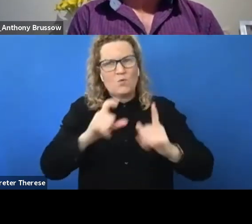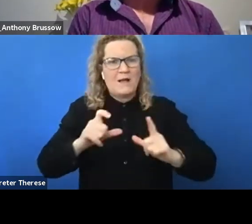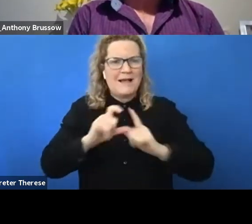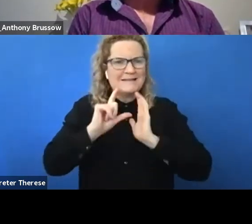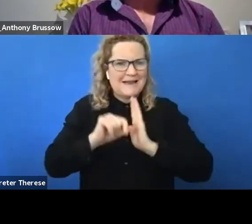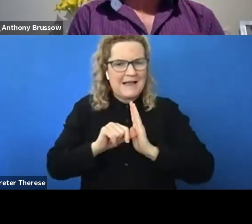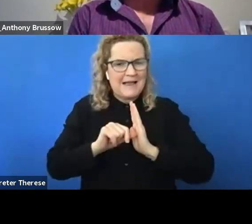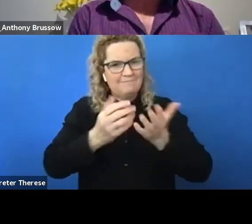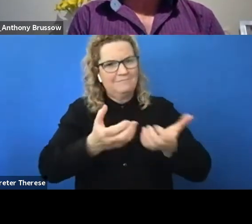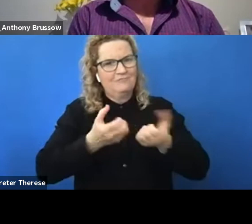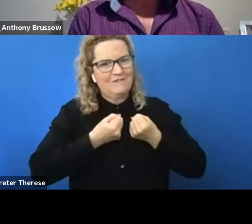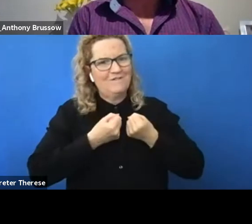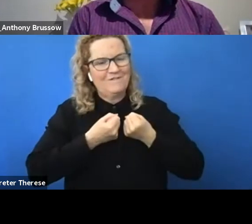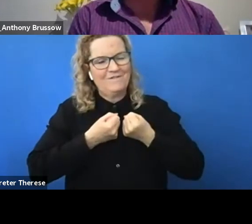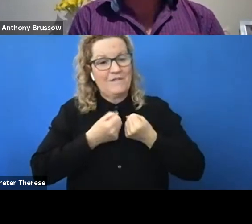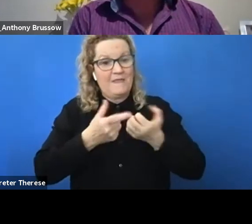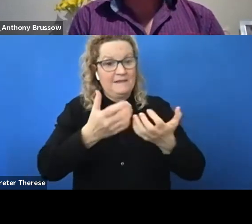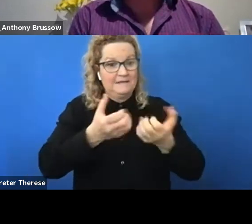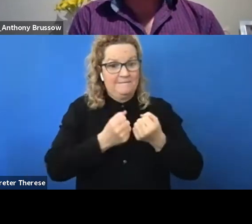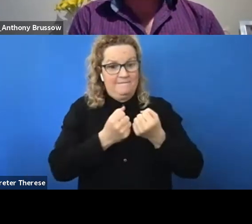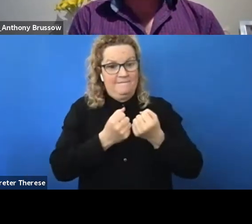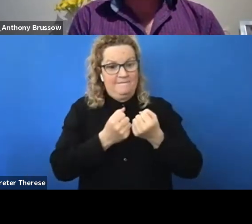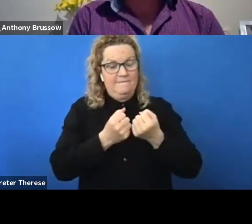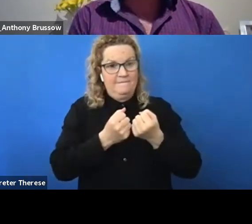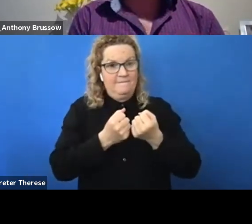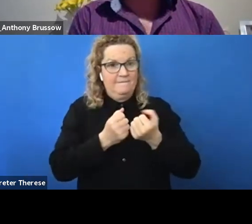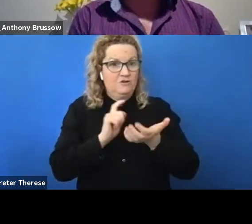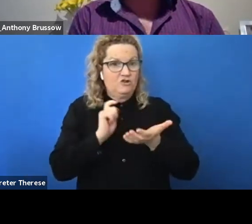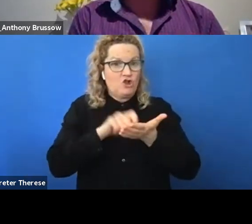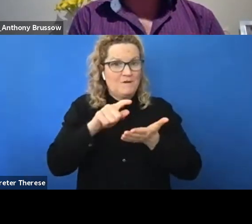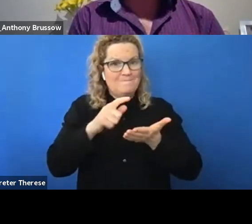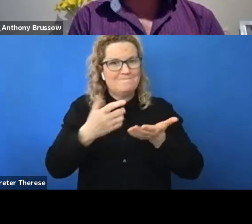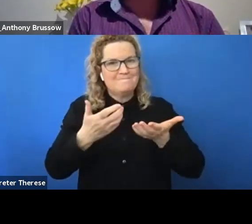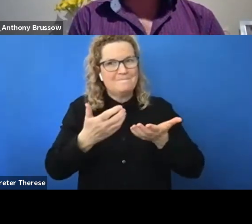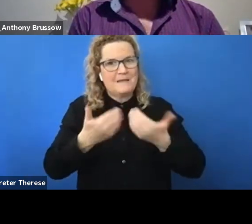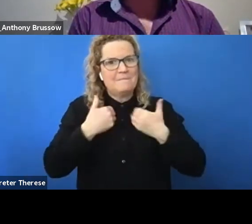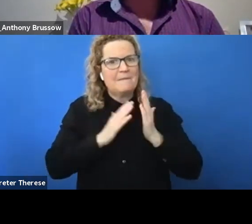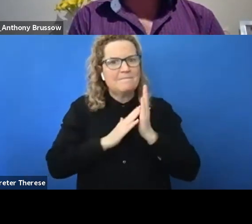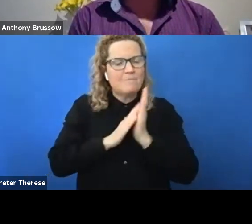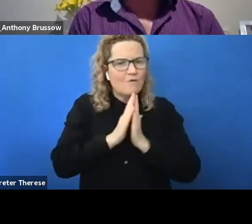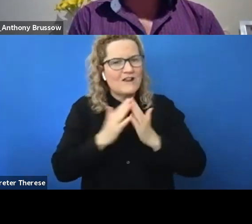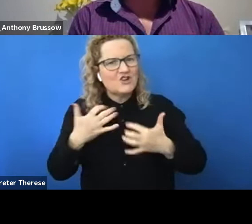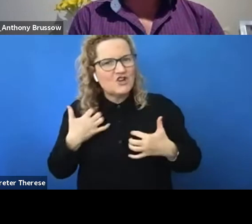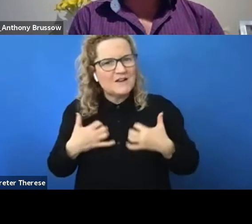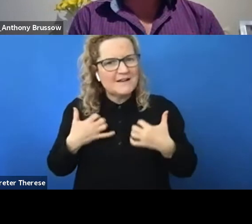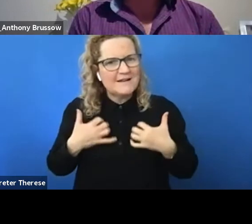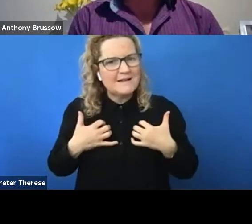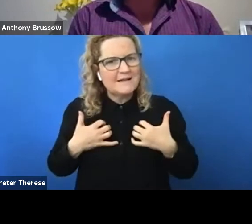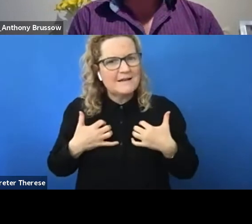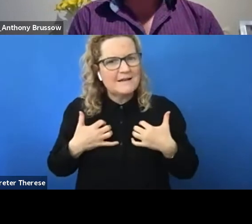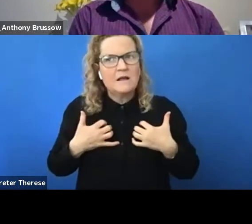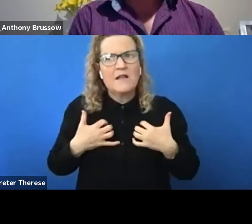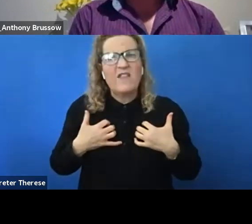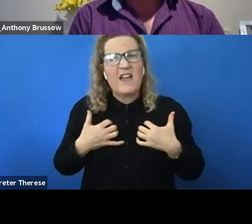particular scholarship had gave me sort of a bit of motivation that, that I